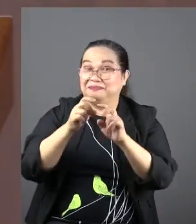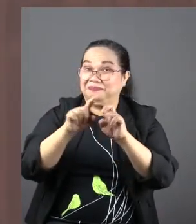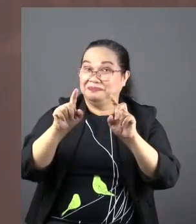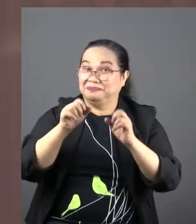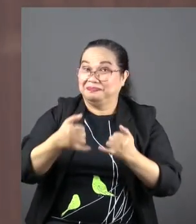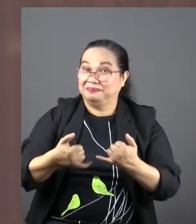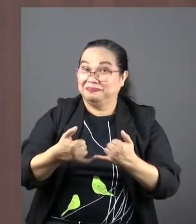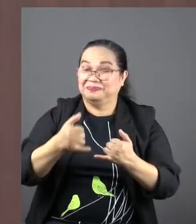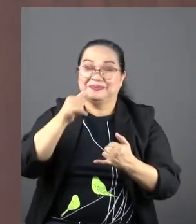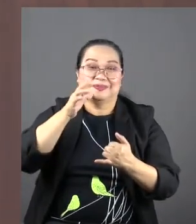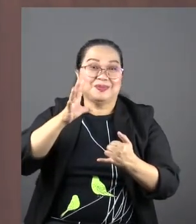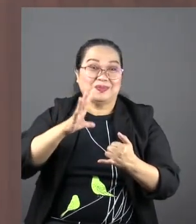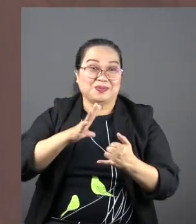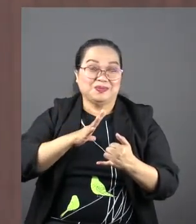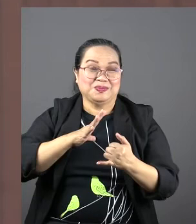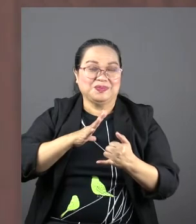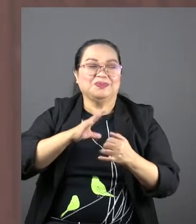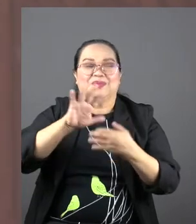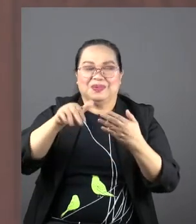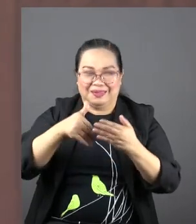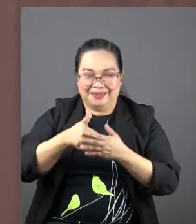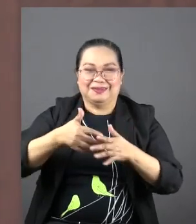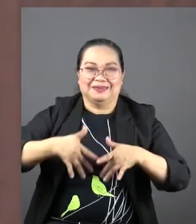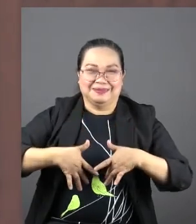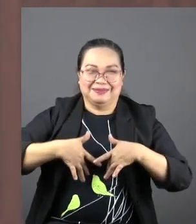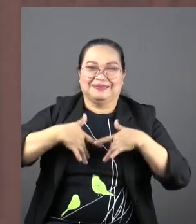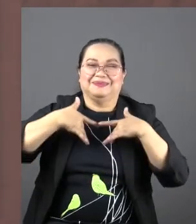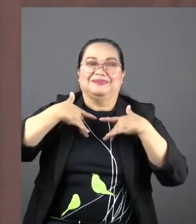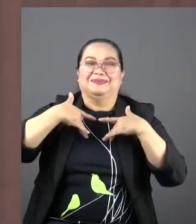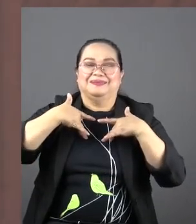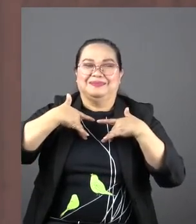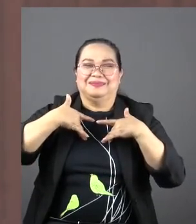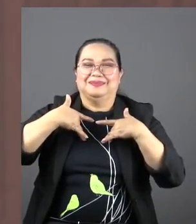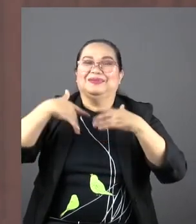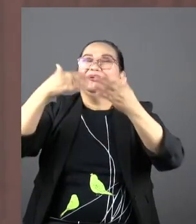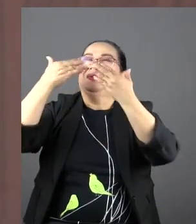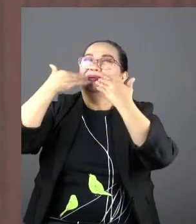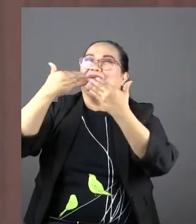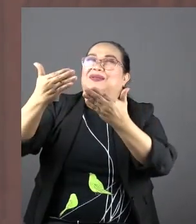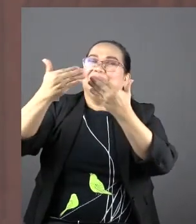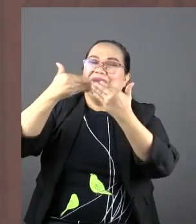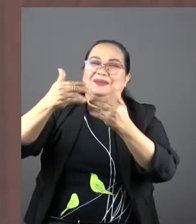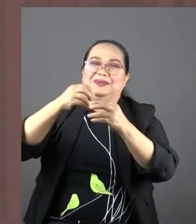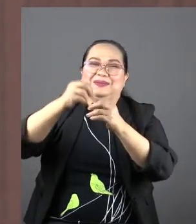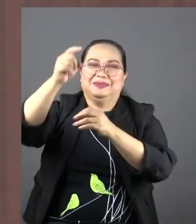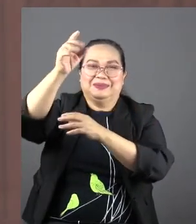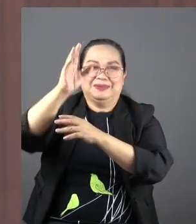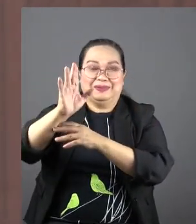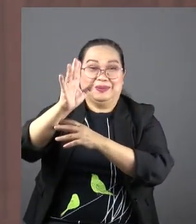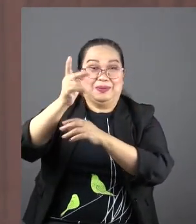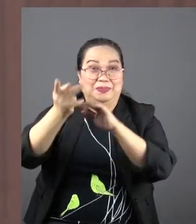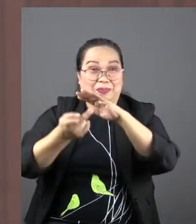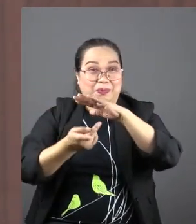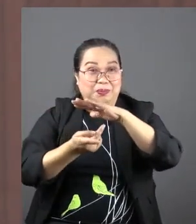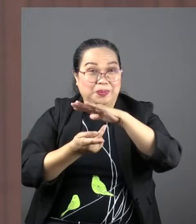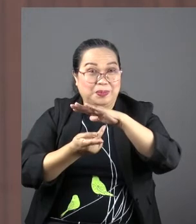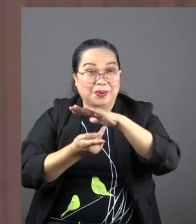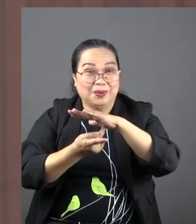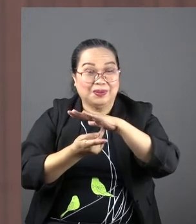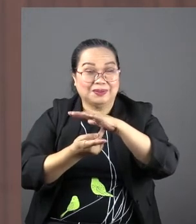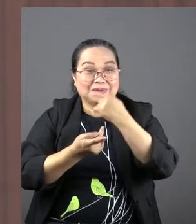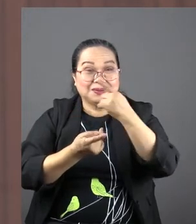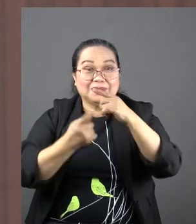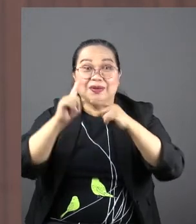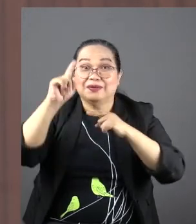this lady herself spent all her life as a tribute to God. And Paul is now teaching us in 1